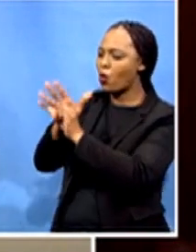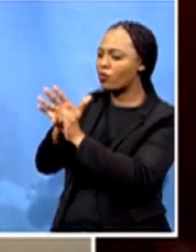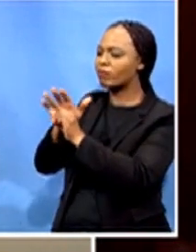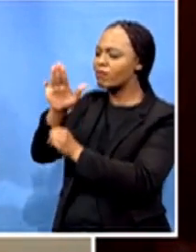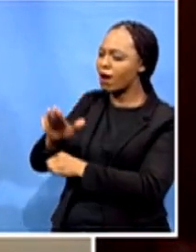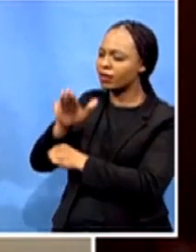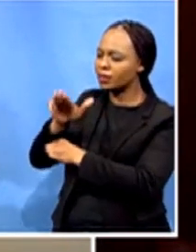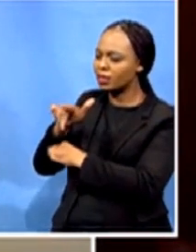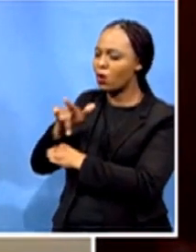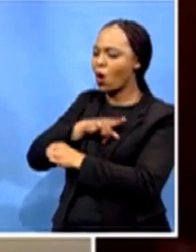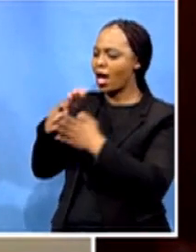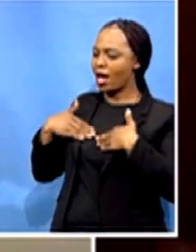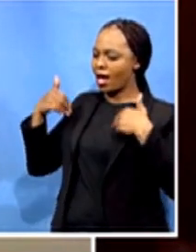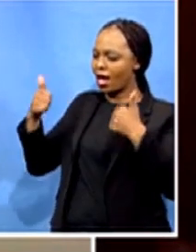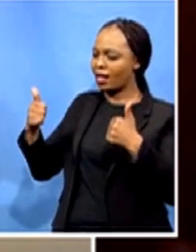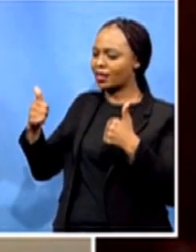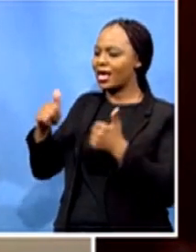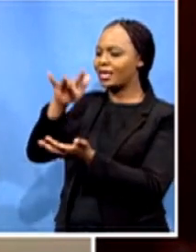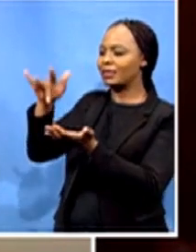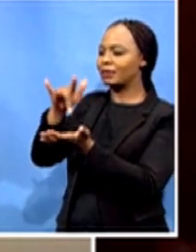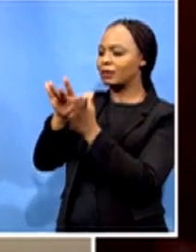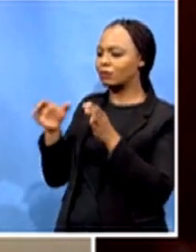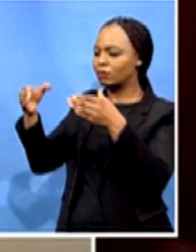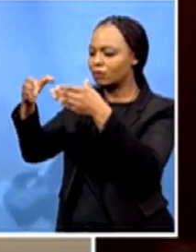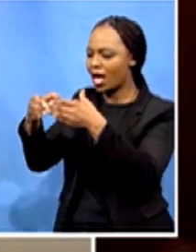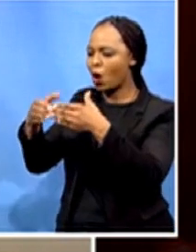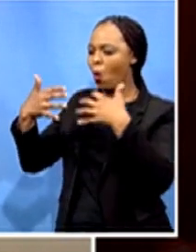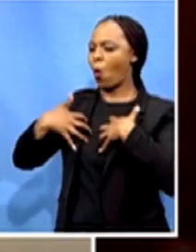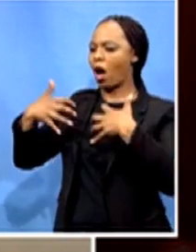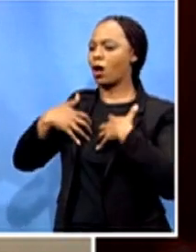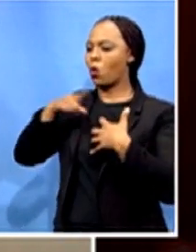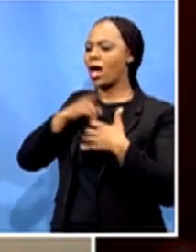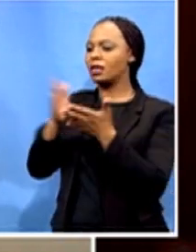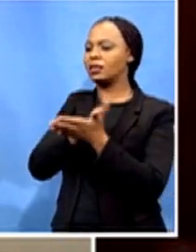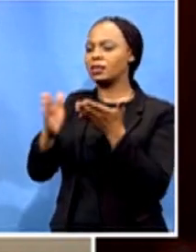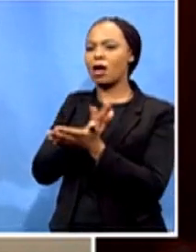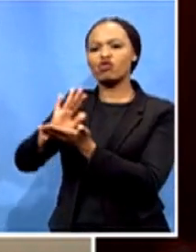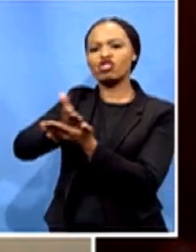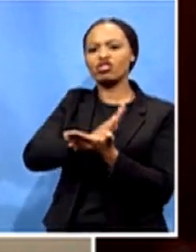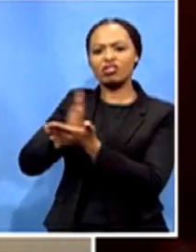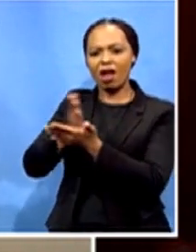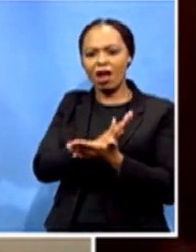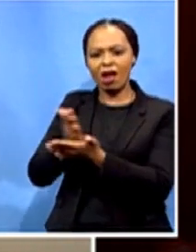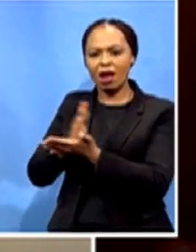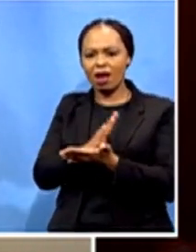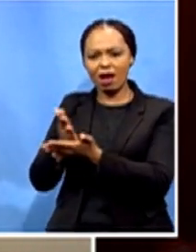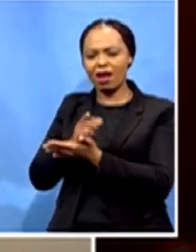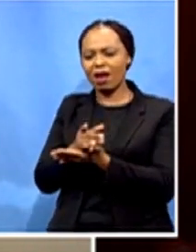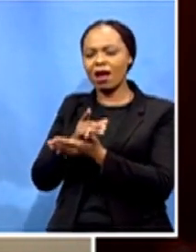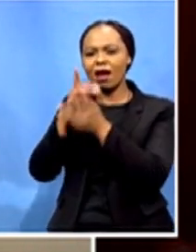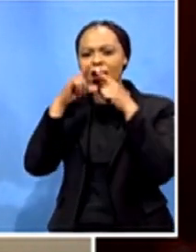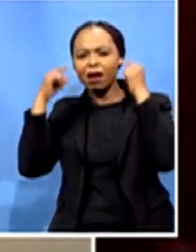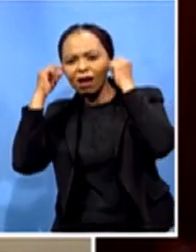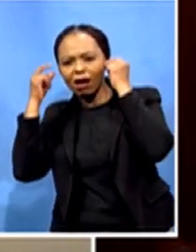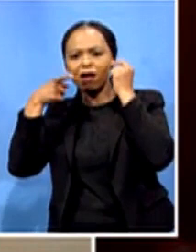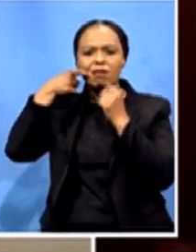about people sharing these ventilators so in this way can one use their own can can you have